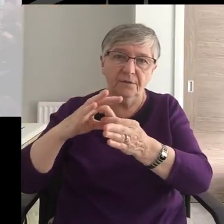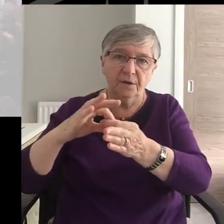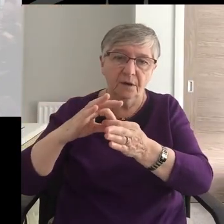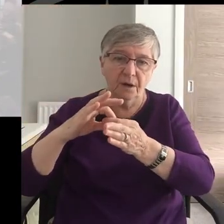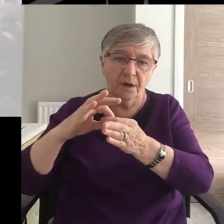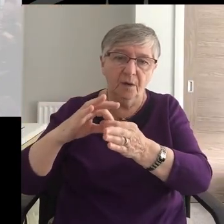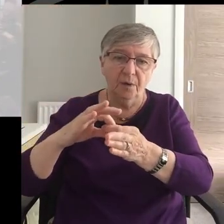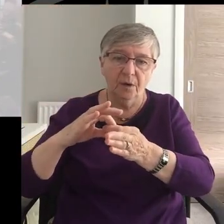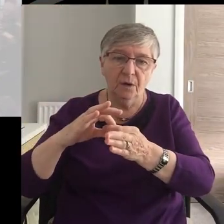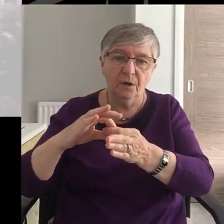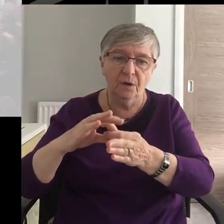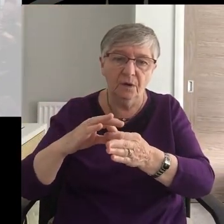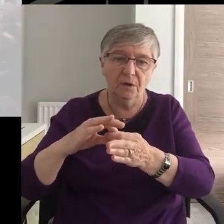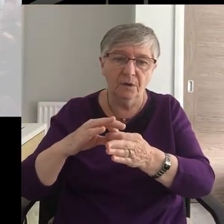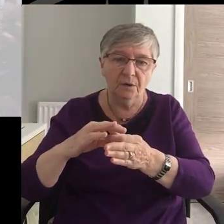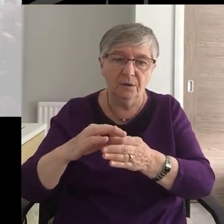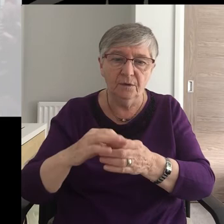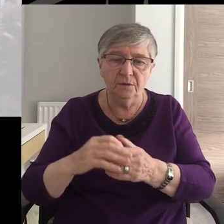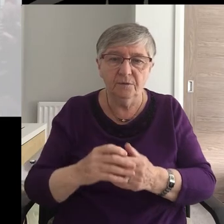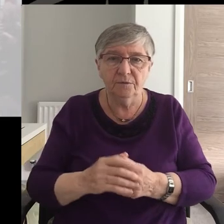God